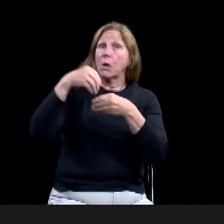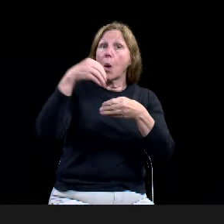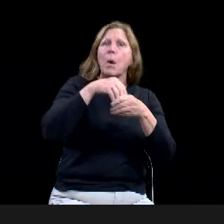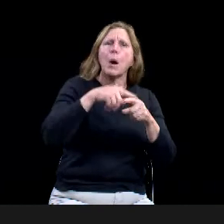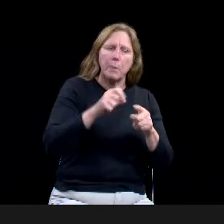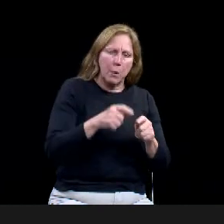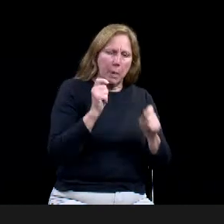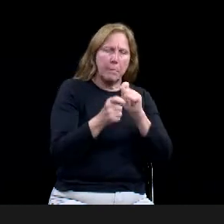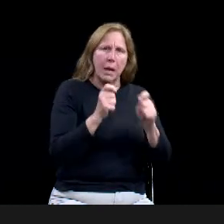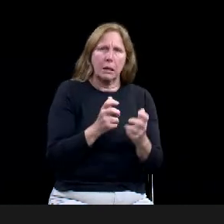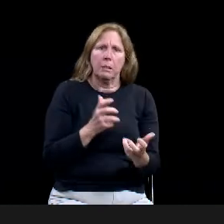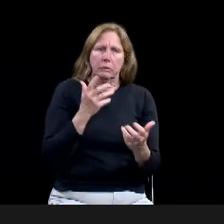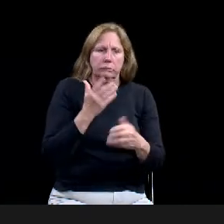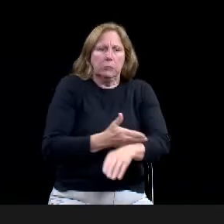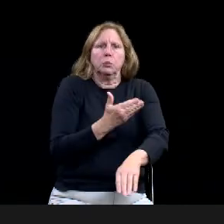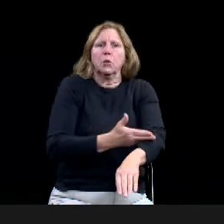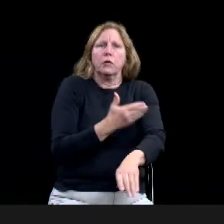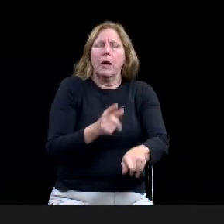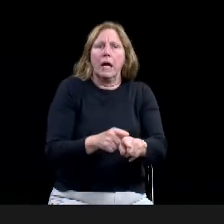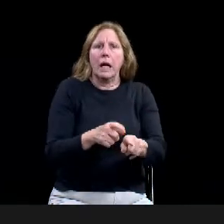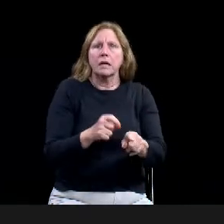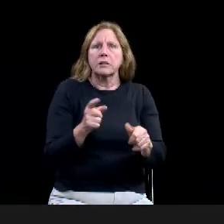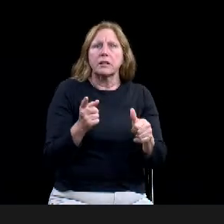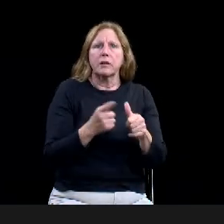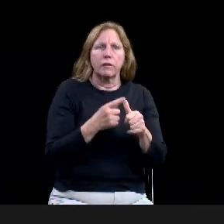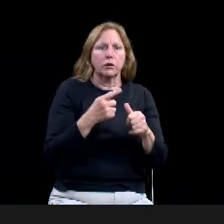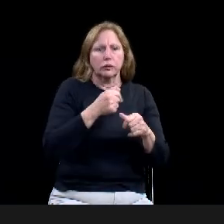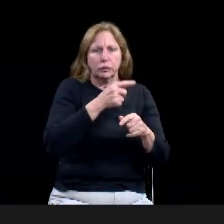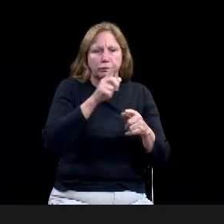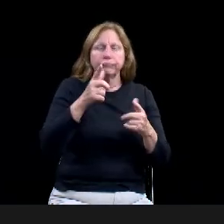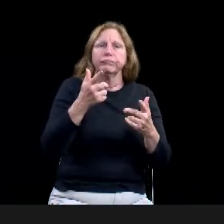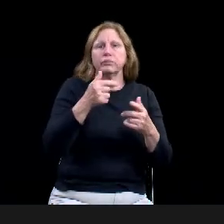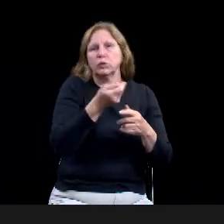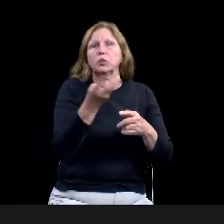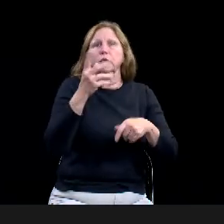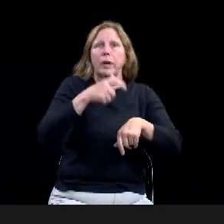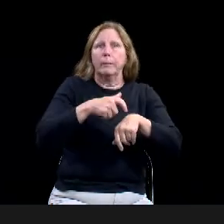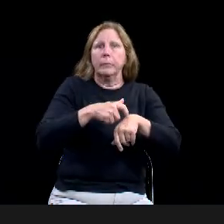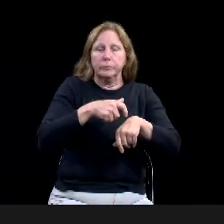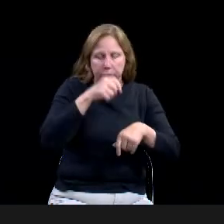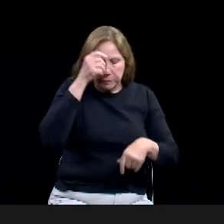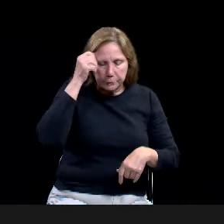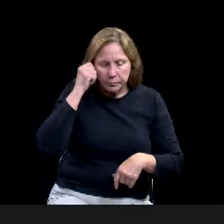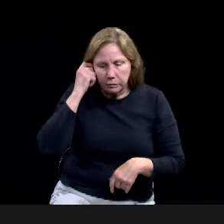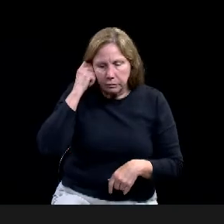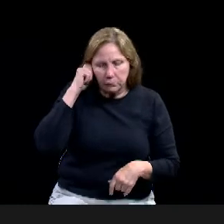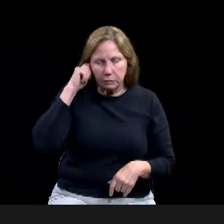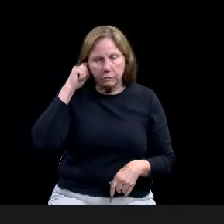With that, I would be happy to open it up to questions or, and thank you for your time.